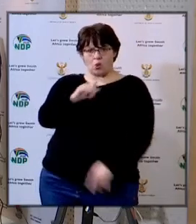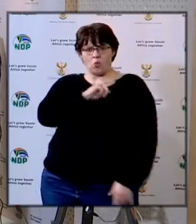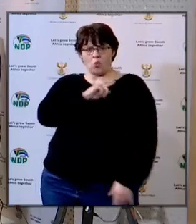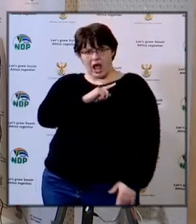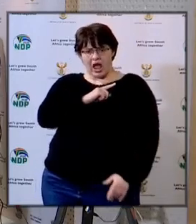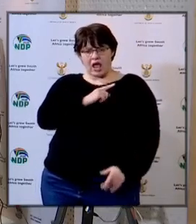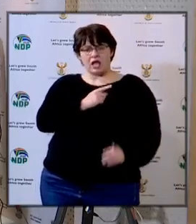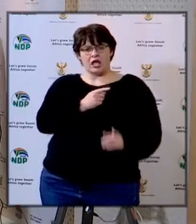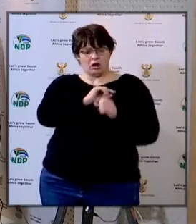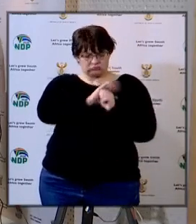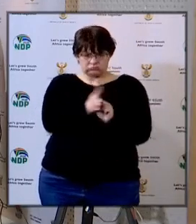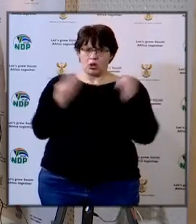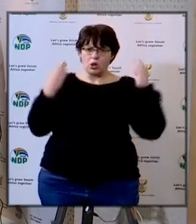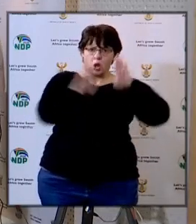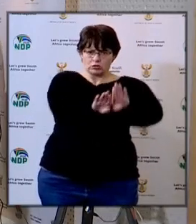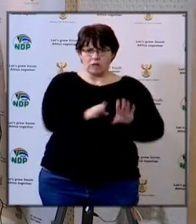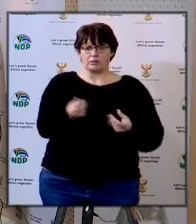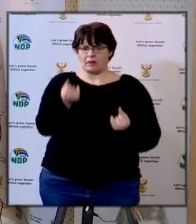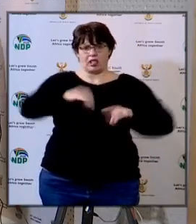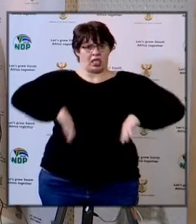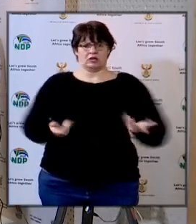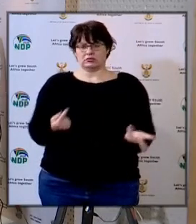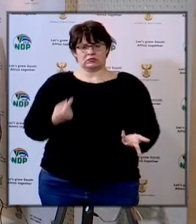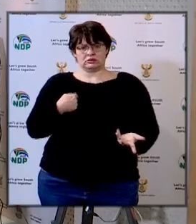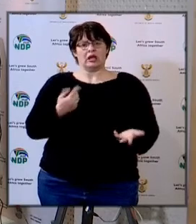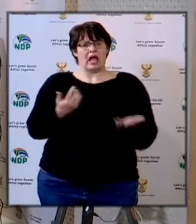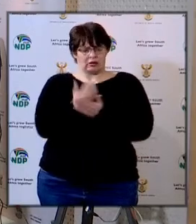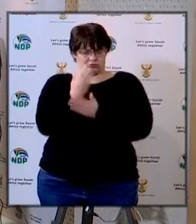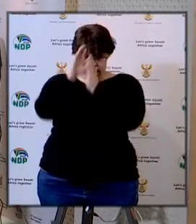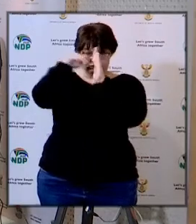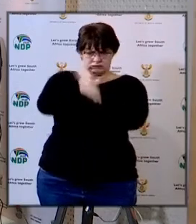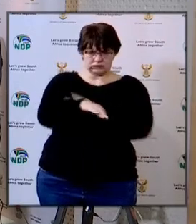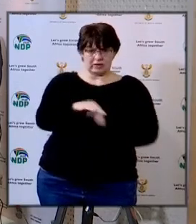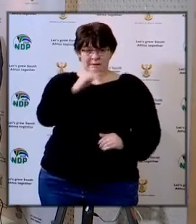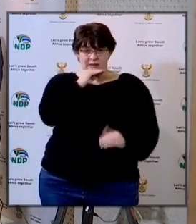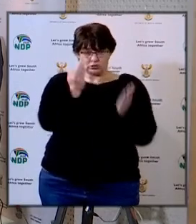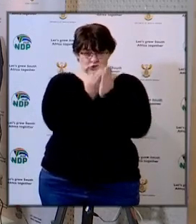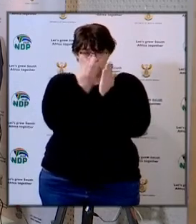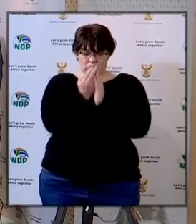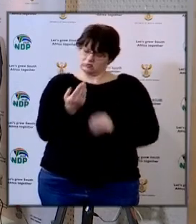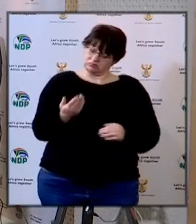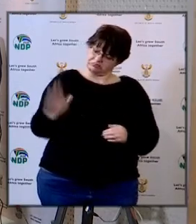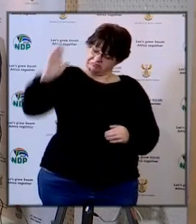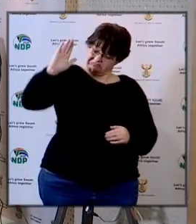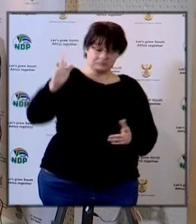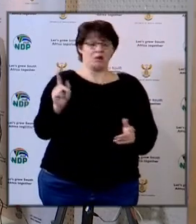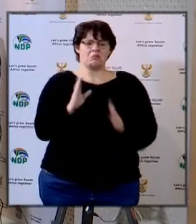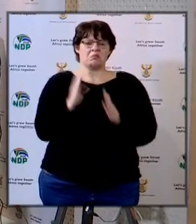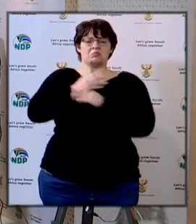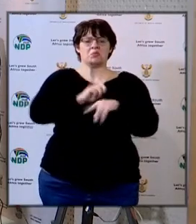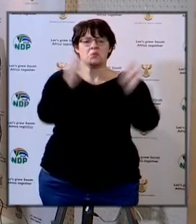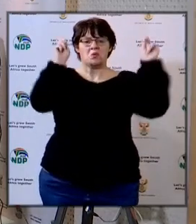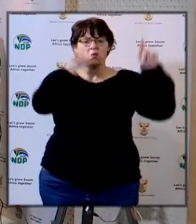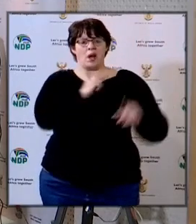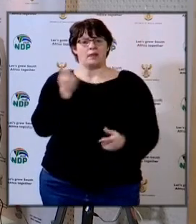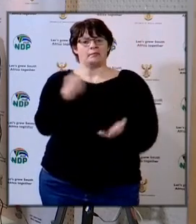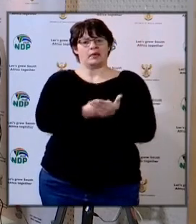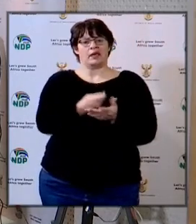due to hardships resulting from lockdown and general economic downturn due to the pandemic